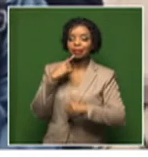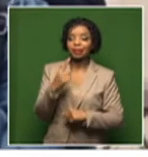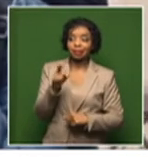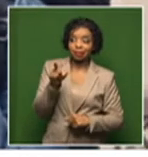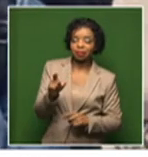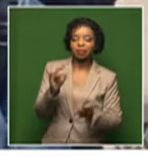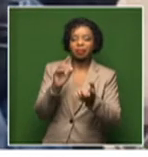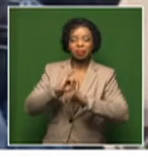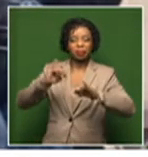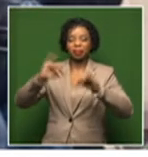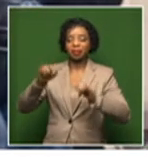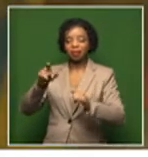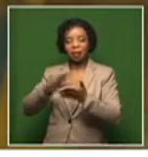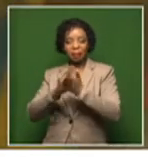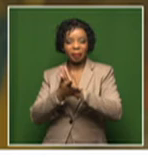facing humanity.